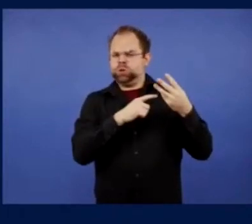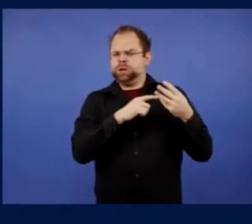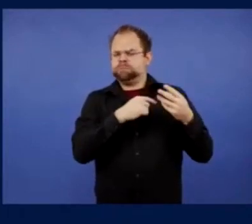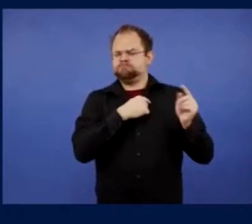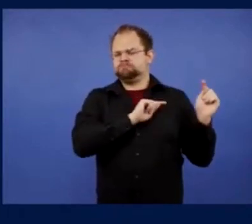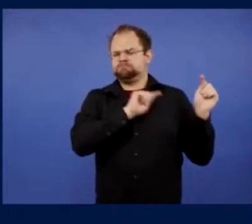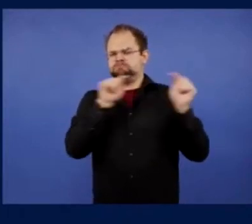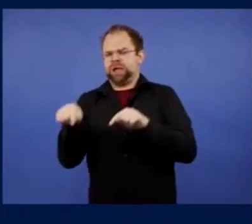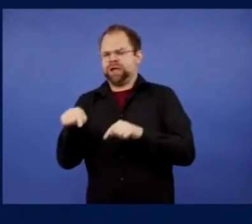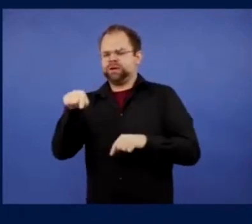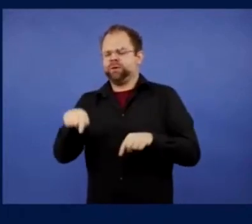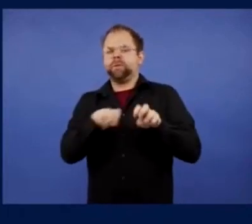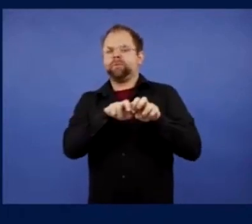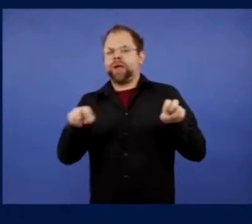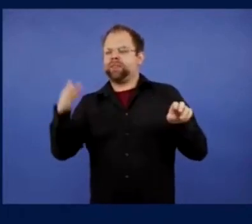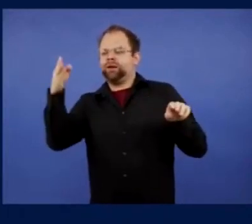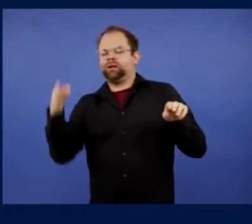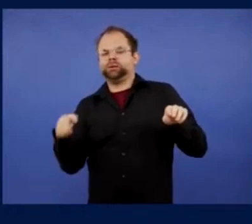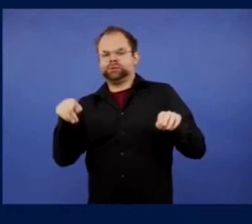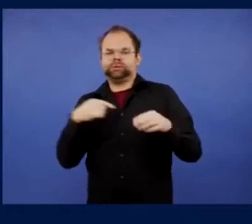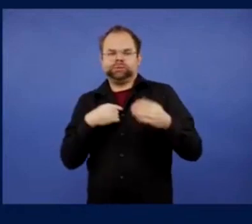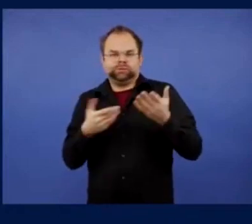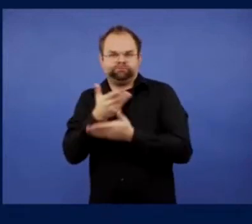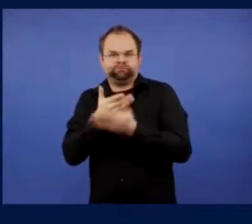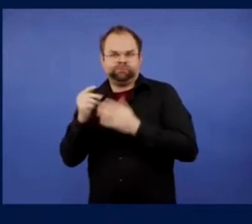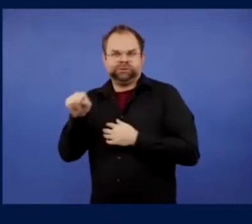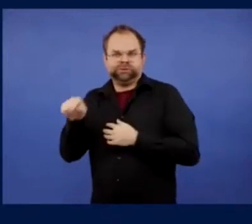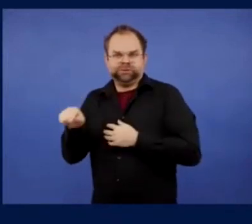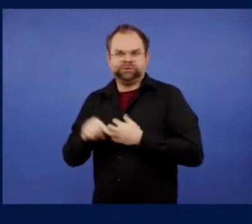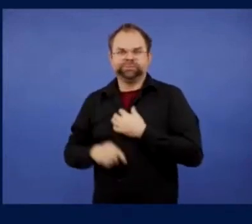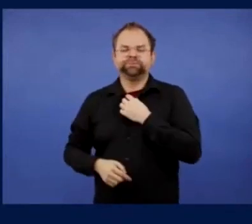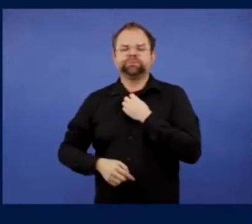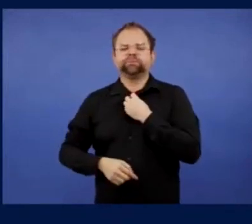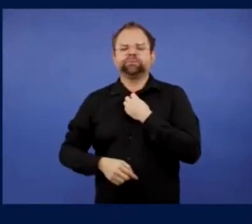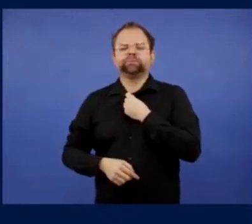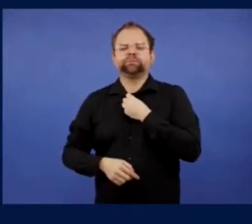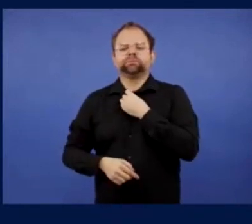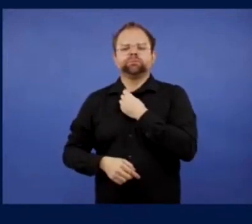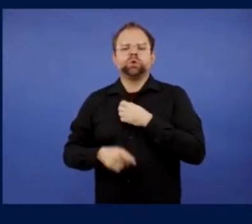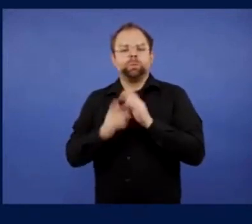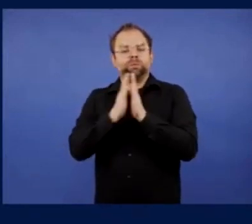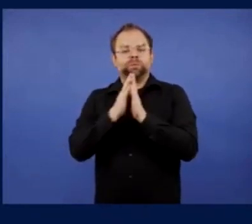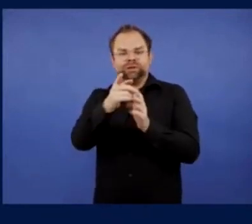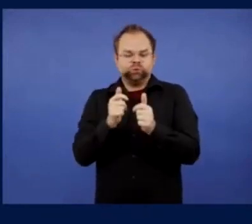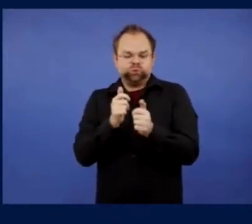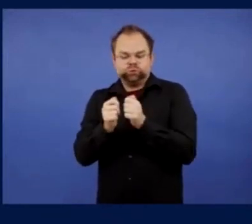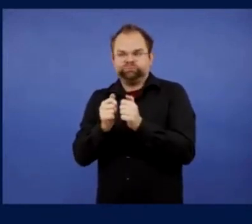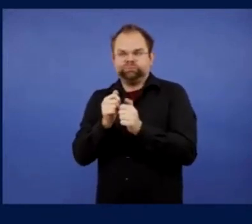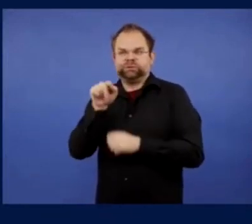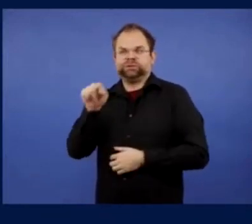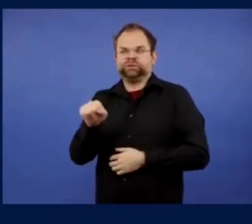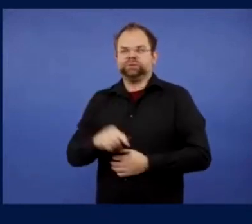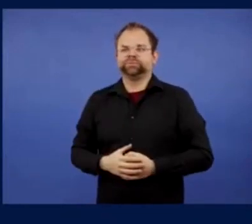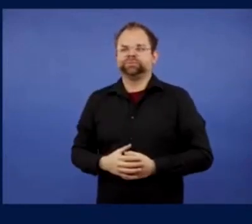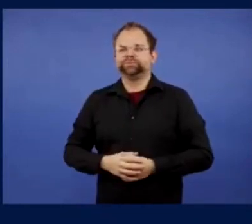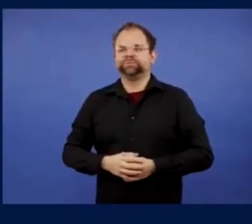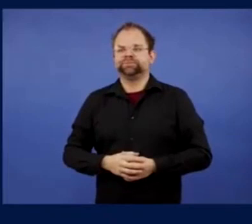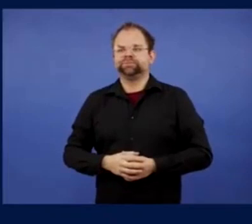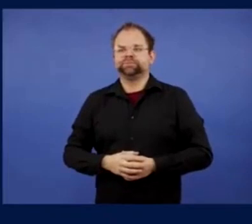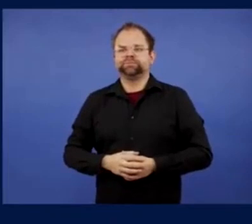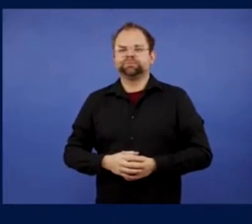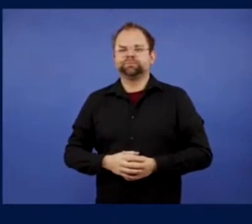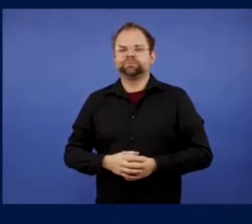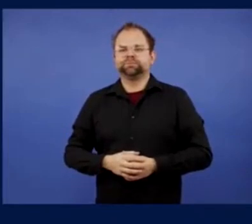Can you tell us in your own words what you enjoy going to away matches with Liverpool? Hi, Anthony.